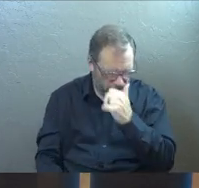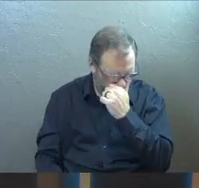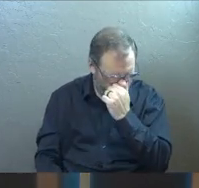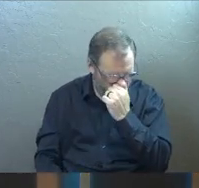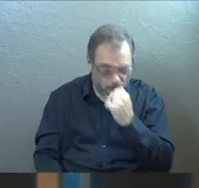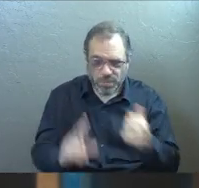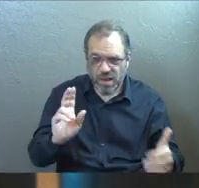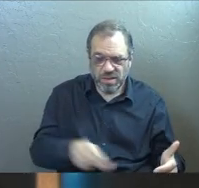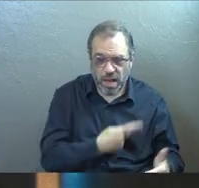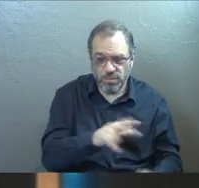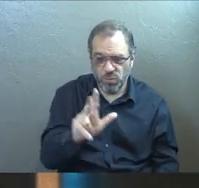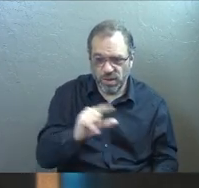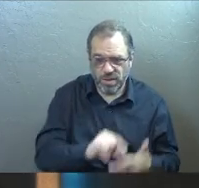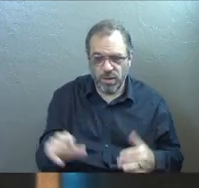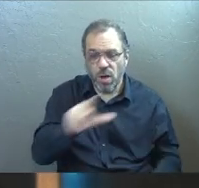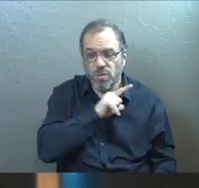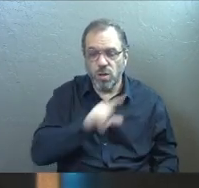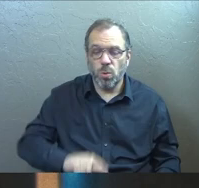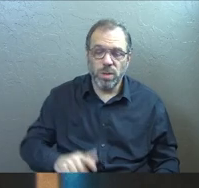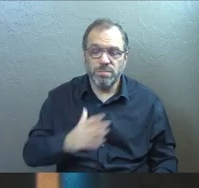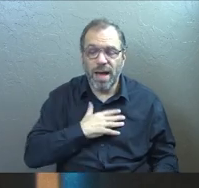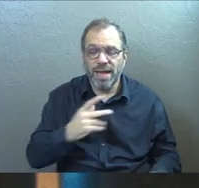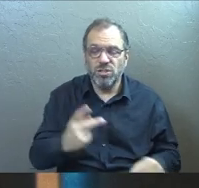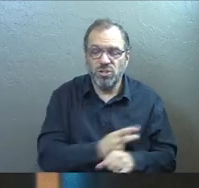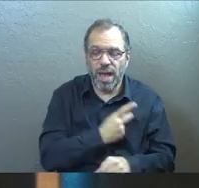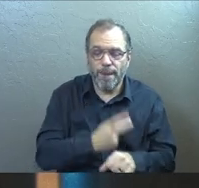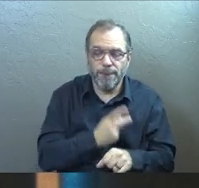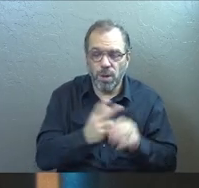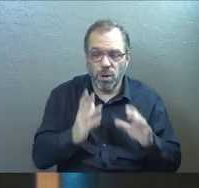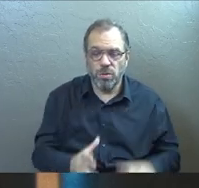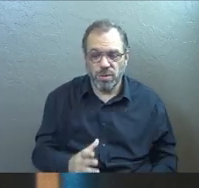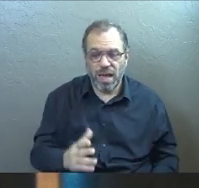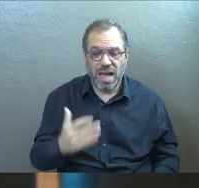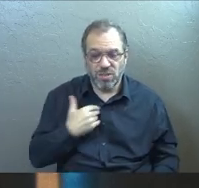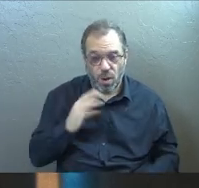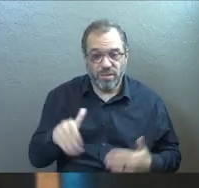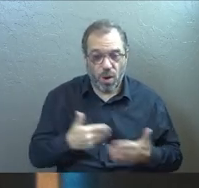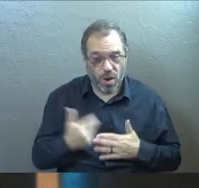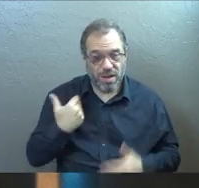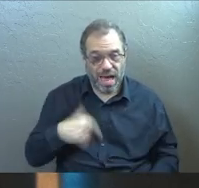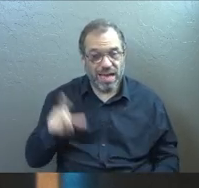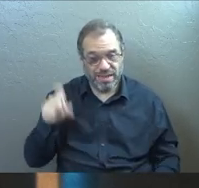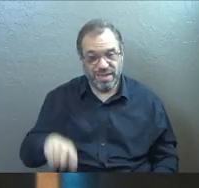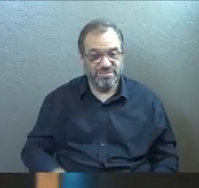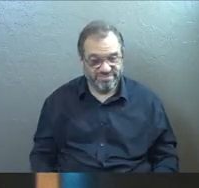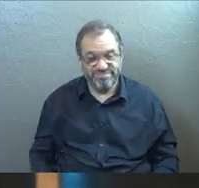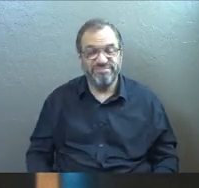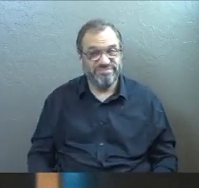Psalm 23 verse one, the Lord is my shepherd. So I have all that I need.